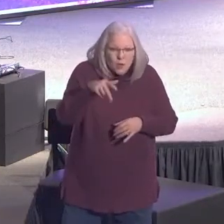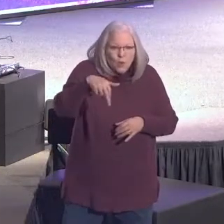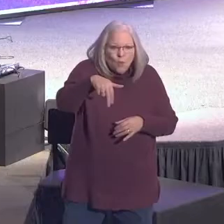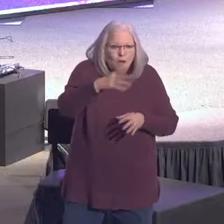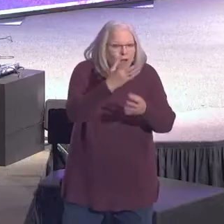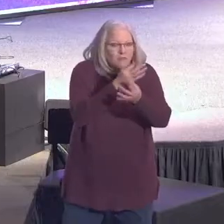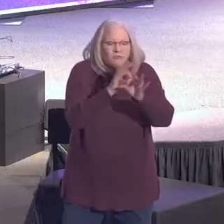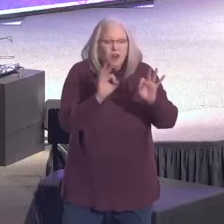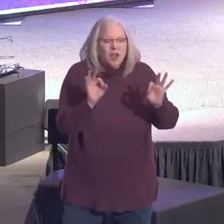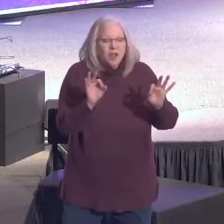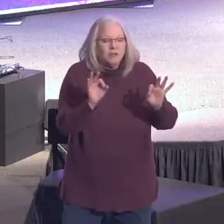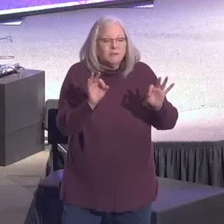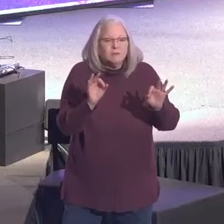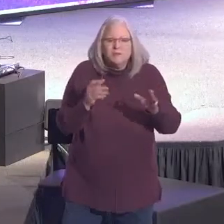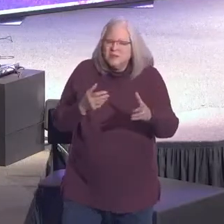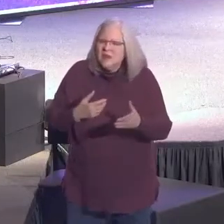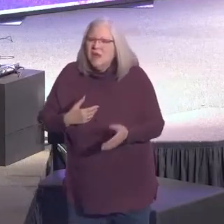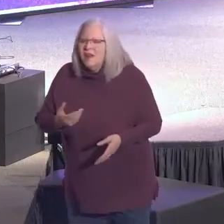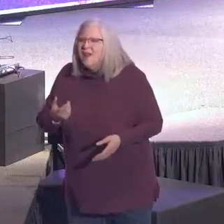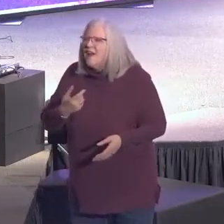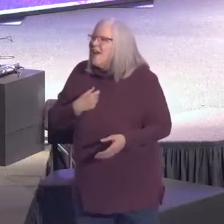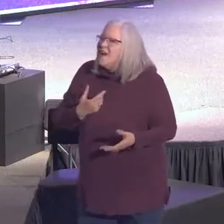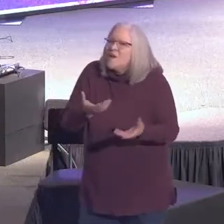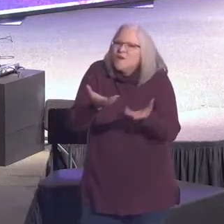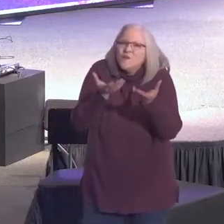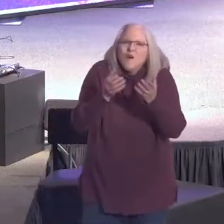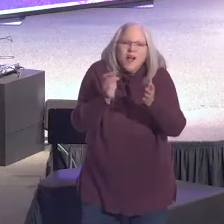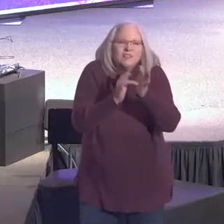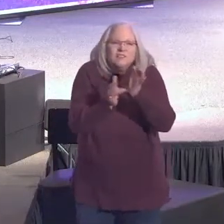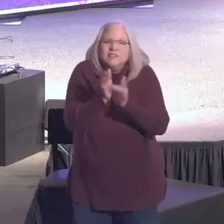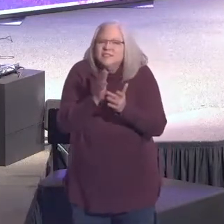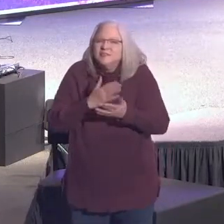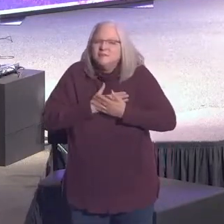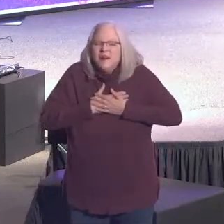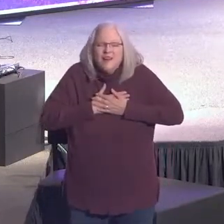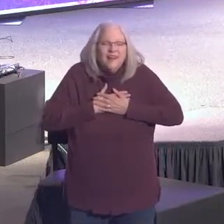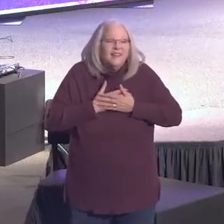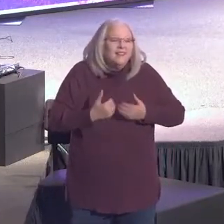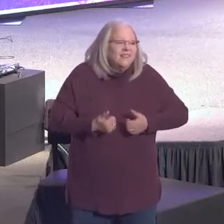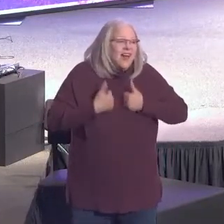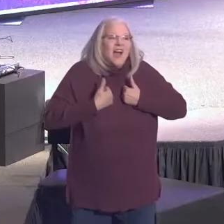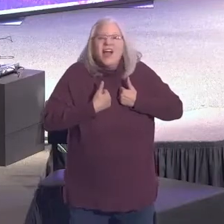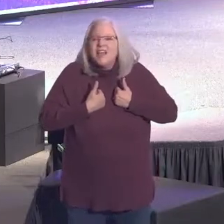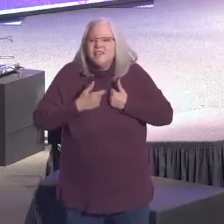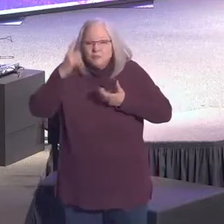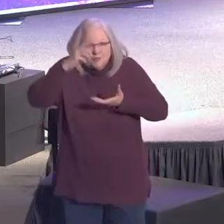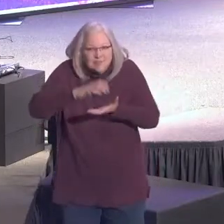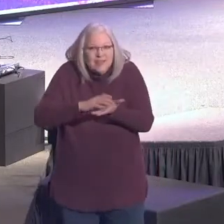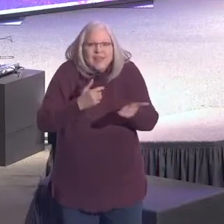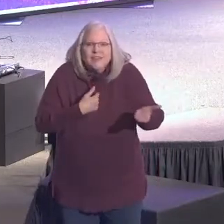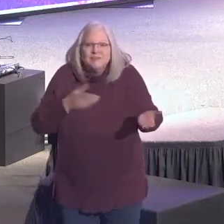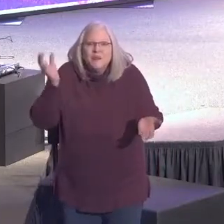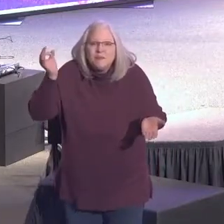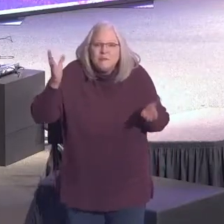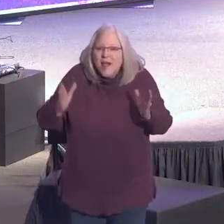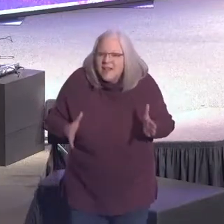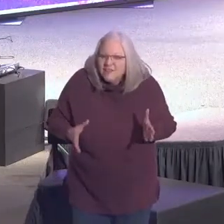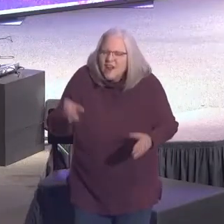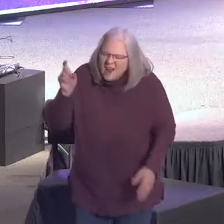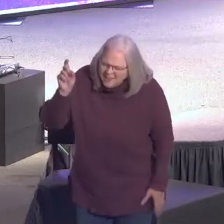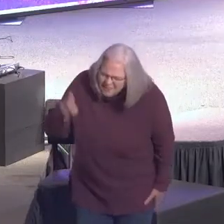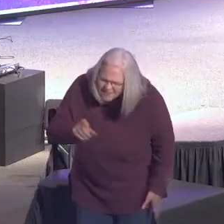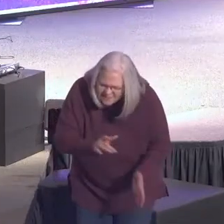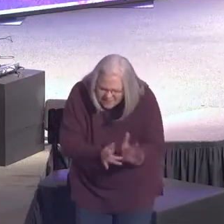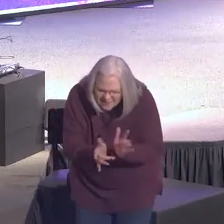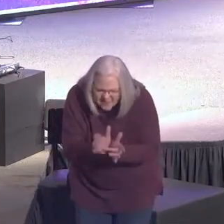And so you might say, I want Jesus in my life. I need Jesus. Believe me, pastor, I need Jesus in